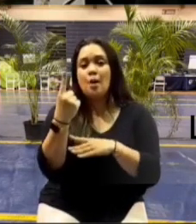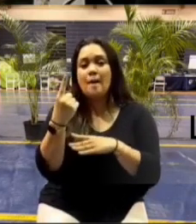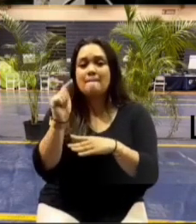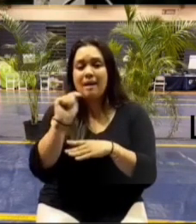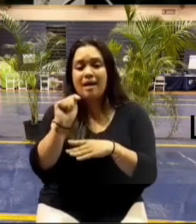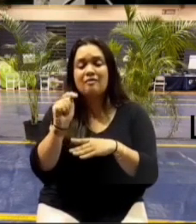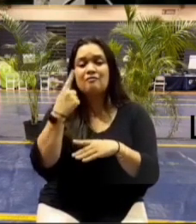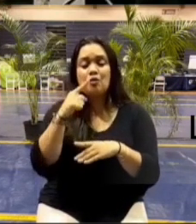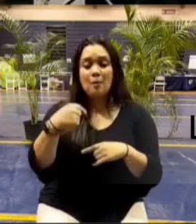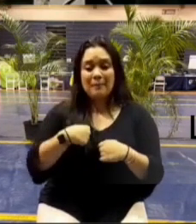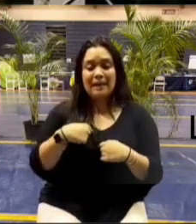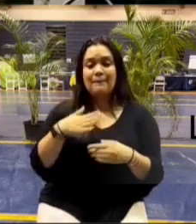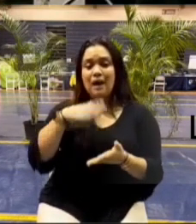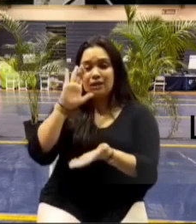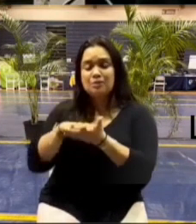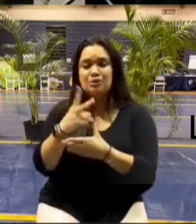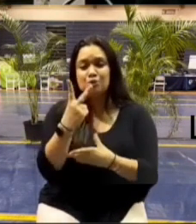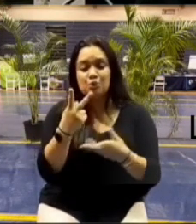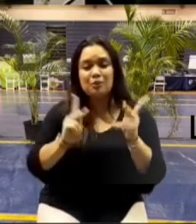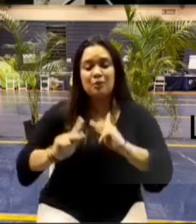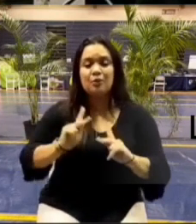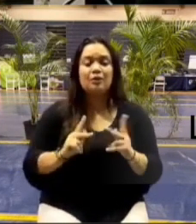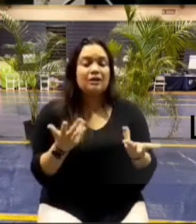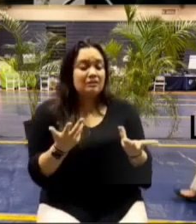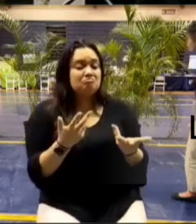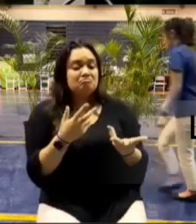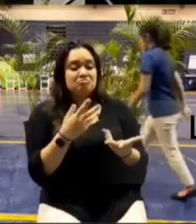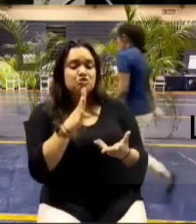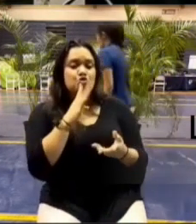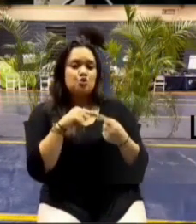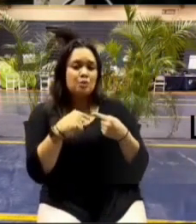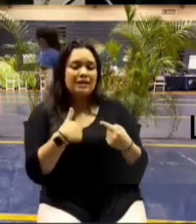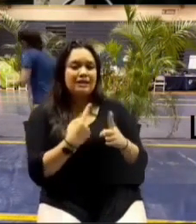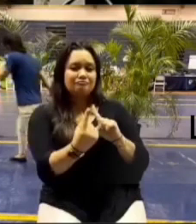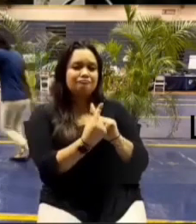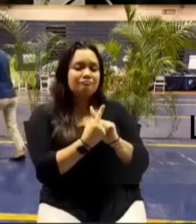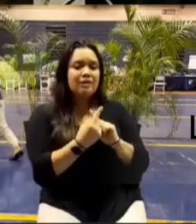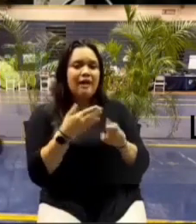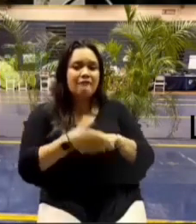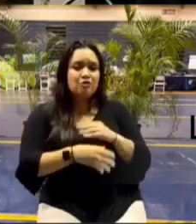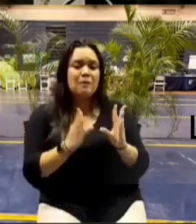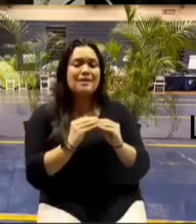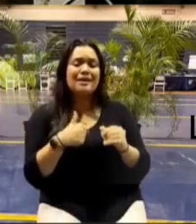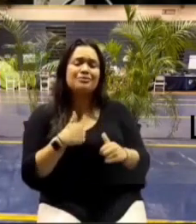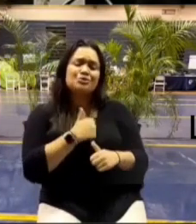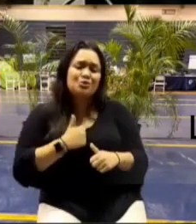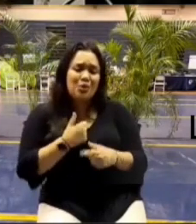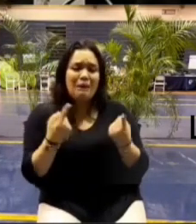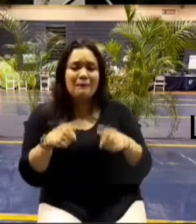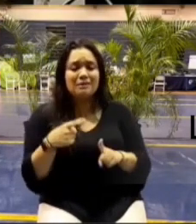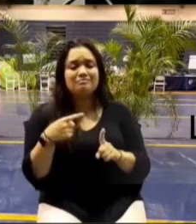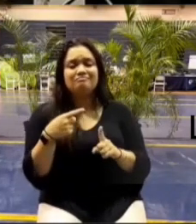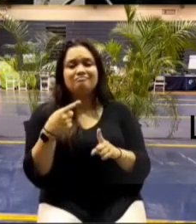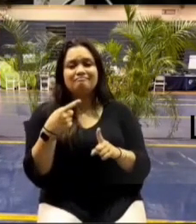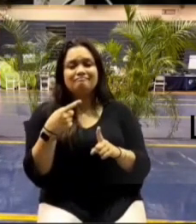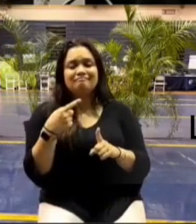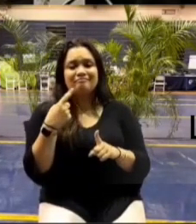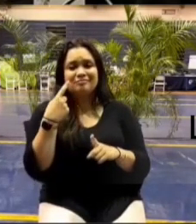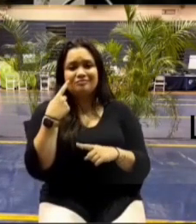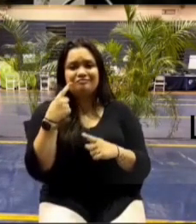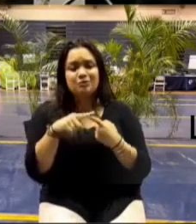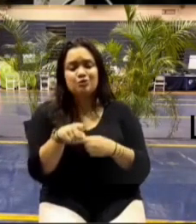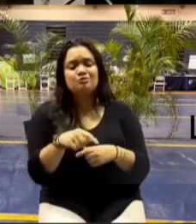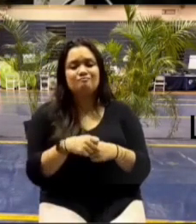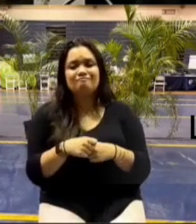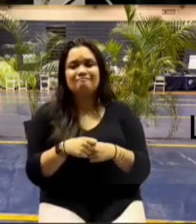husband and i two people yeah just talk to me uh after the meeting and i'll help you but i'm sorry that happened to you for for the second time